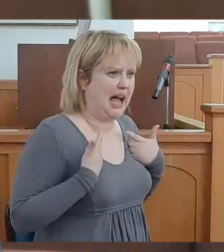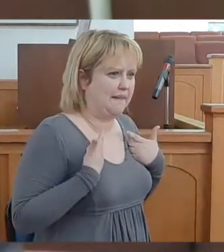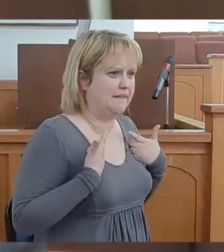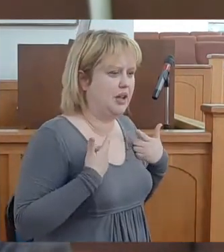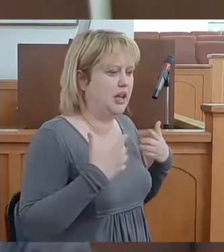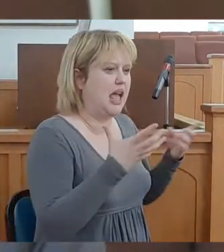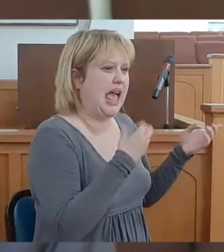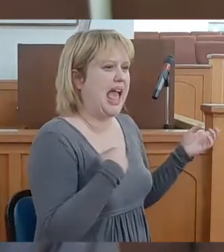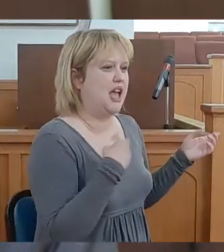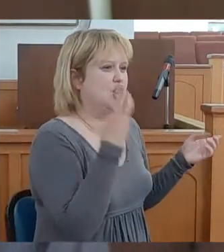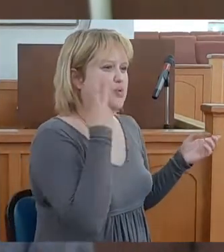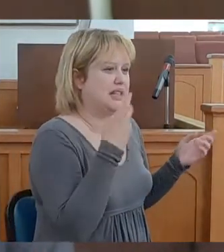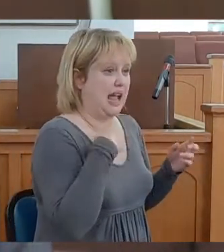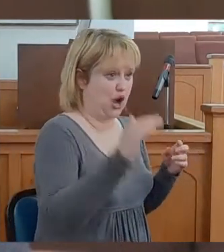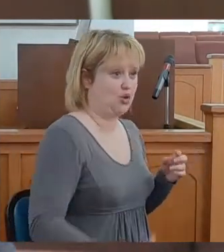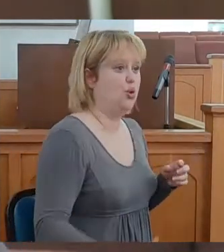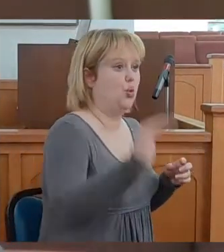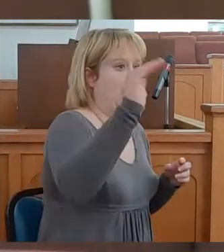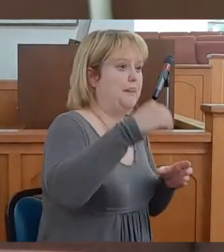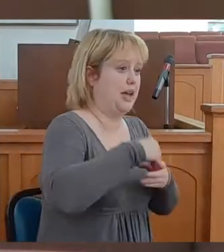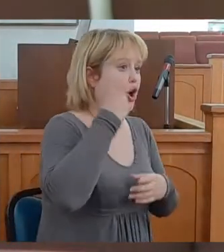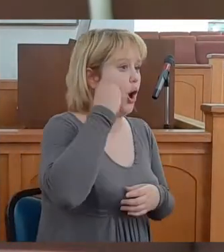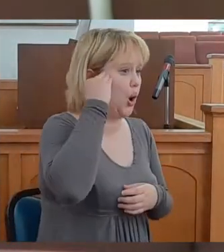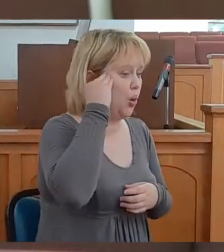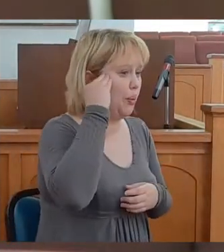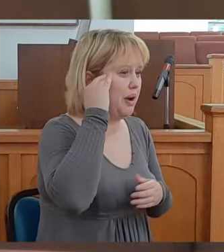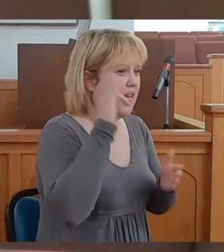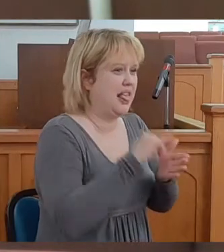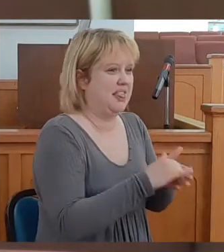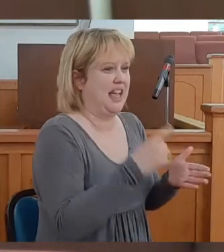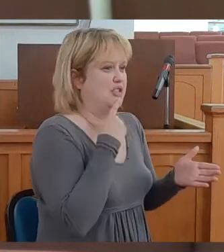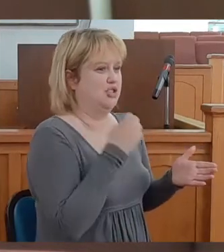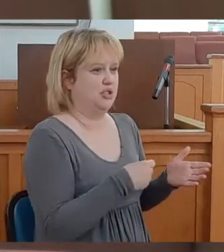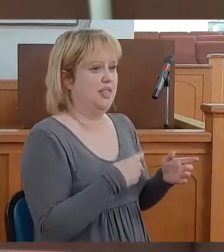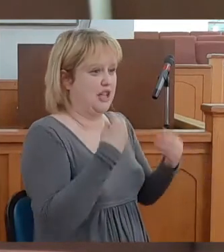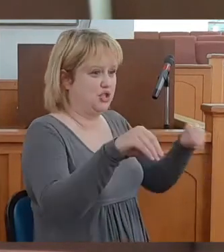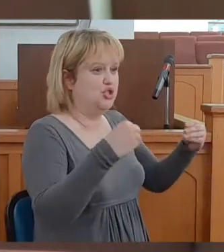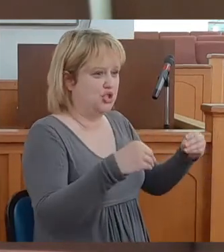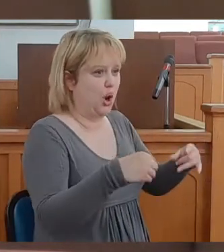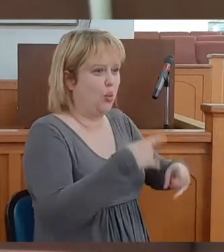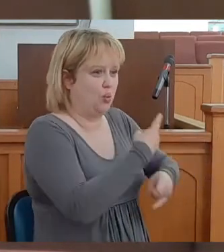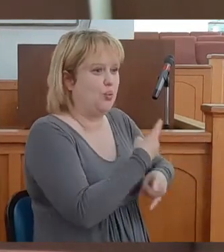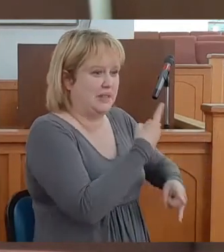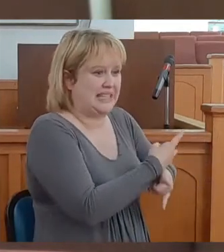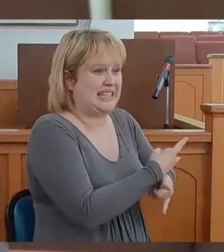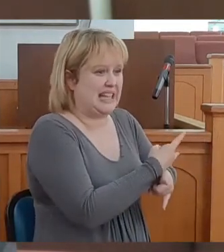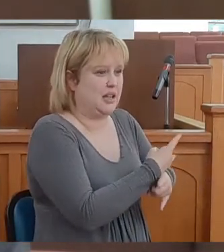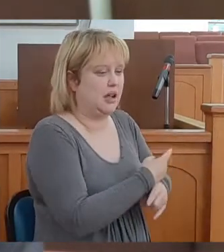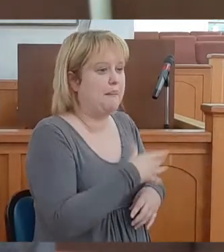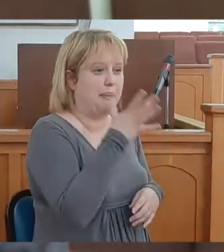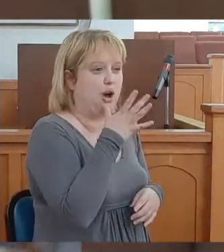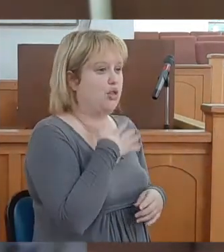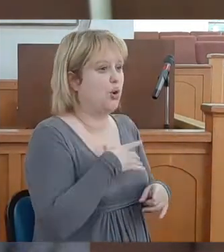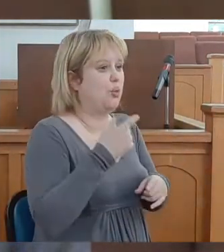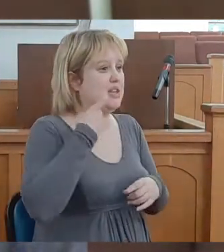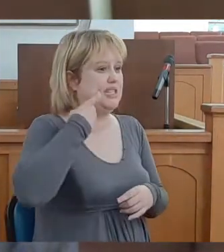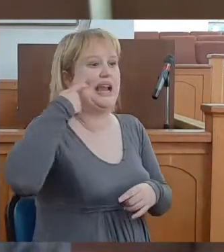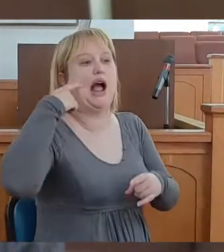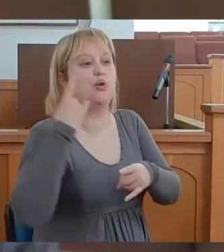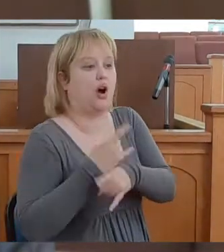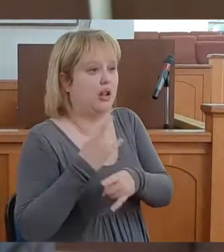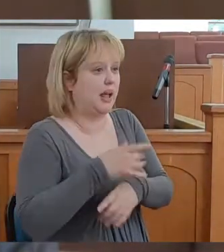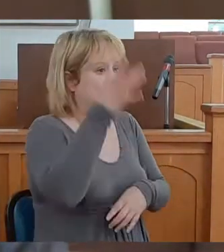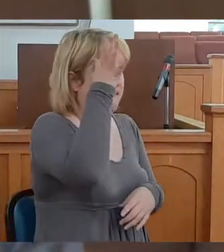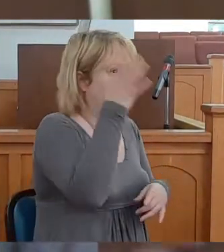see, I grew up in a home that's so bootleg whiskey. My mother was an alcoholic. My father